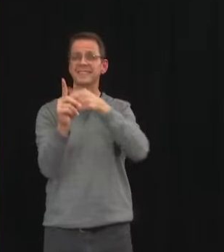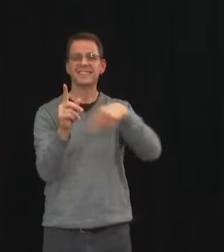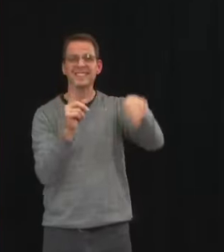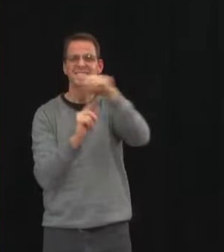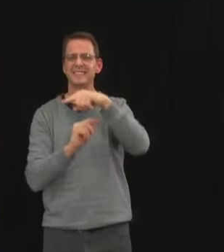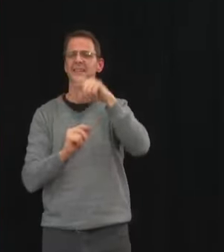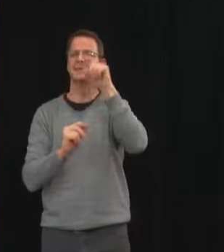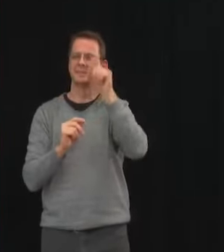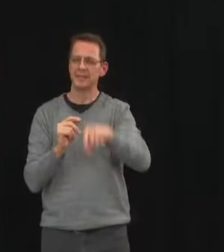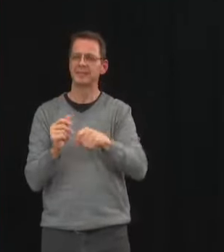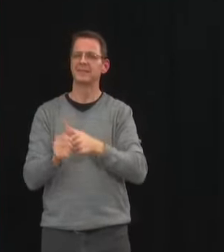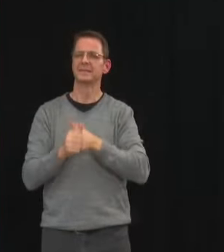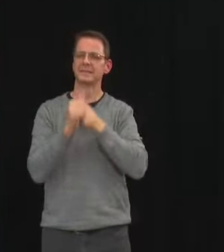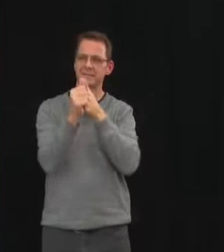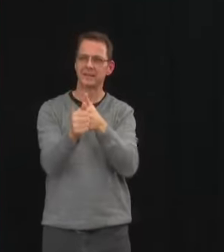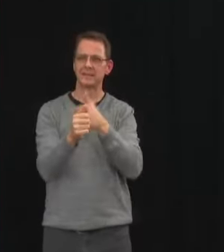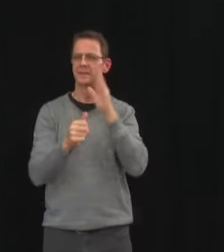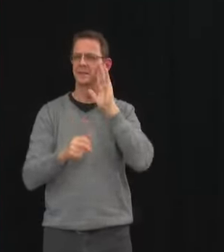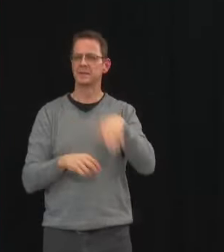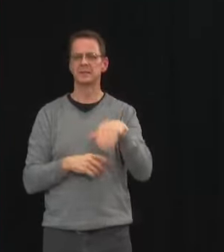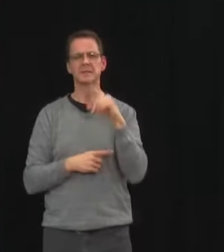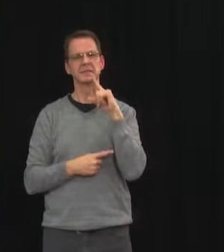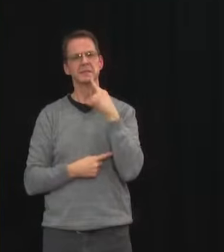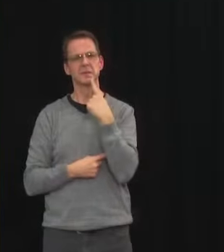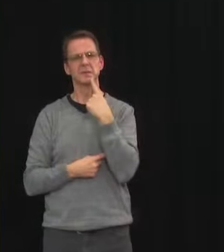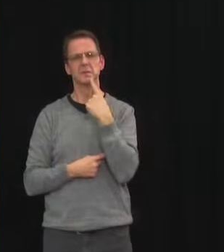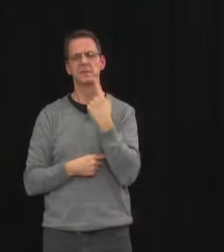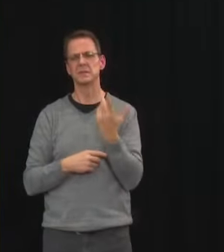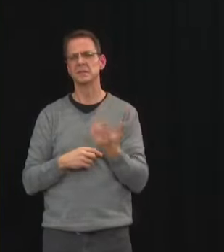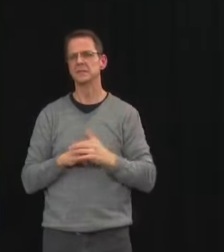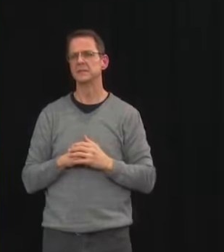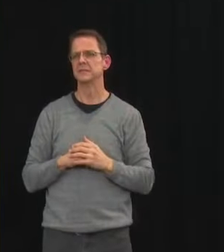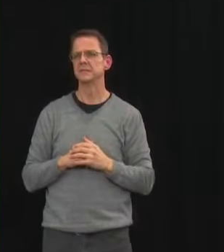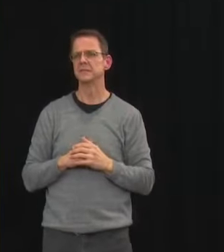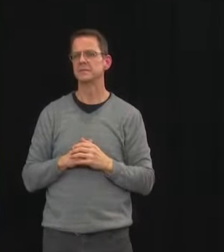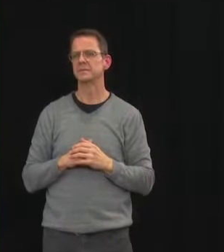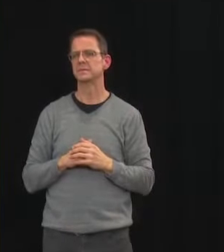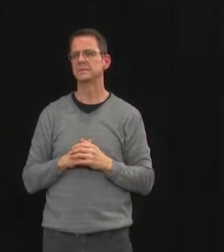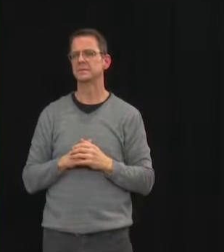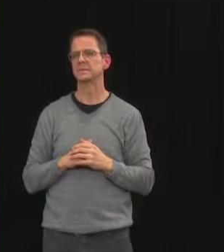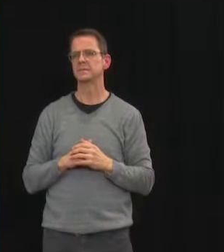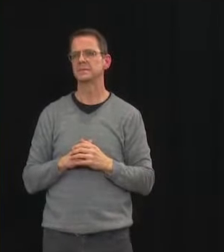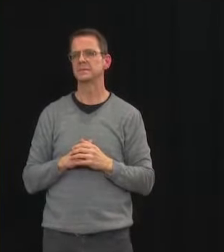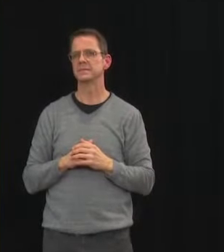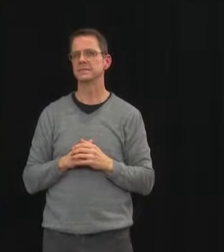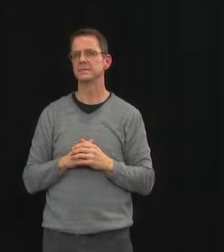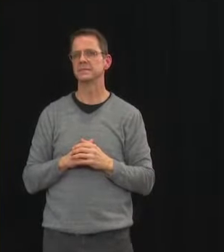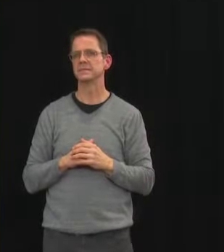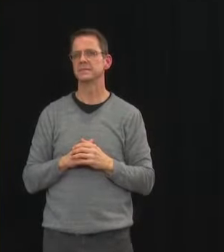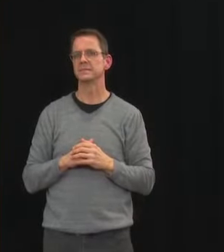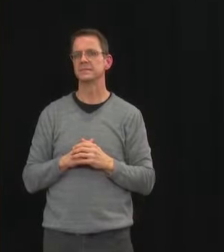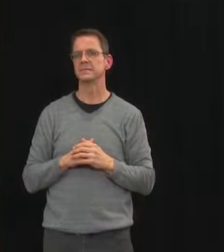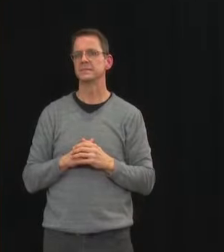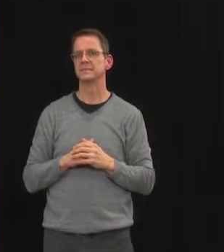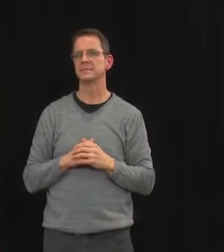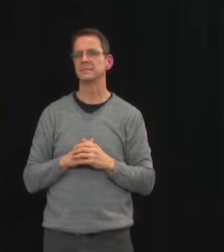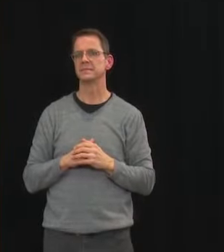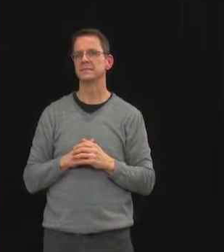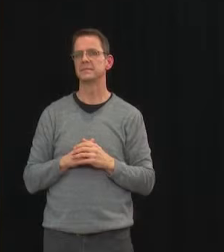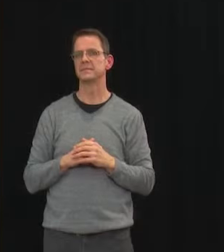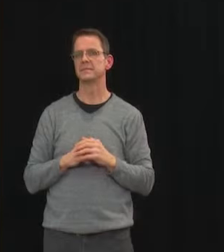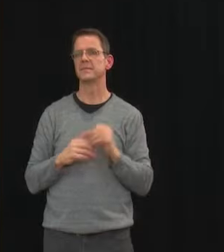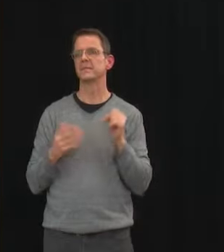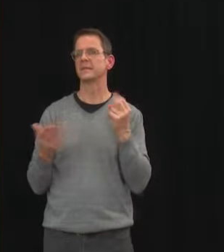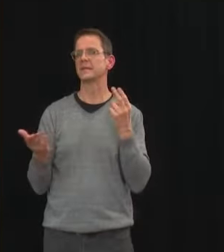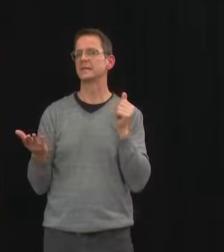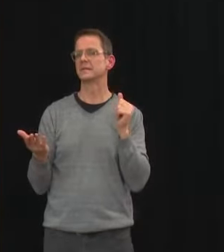that all i'll hand it over to dr hinshaw unless tyler you want to jump in as well no all that was correct um but they were both congregate